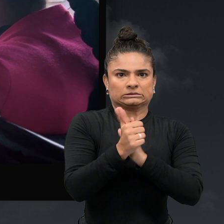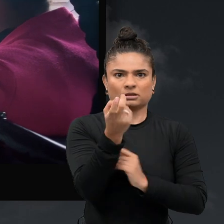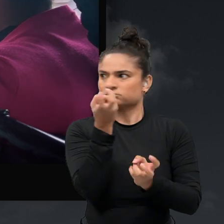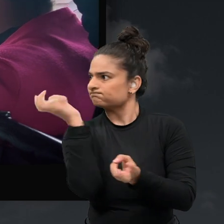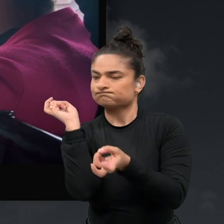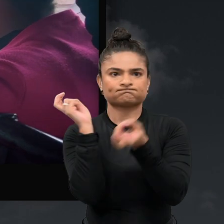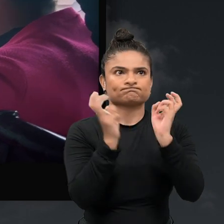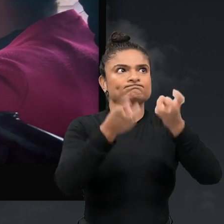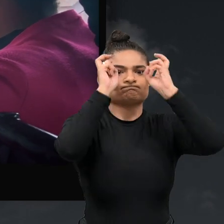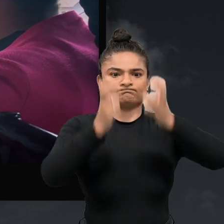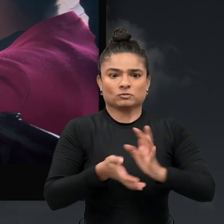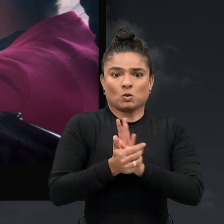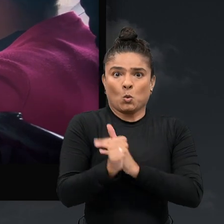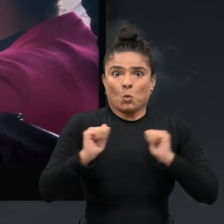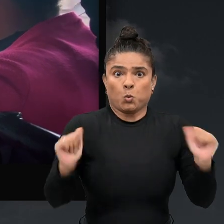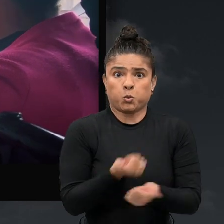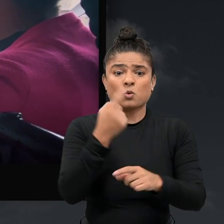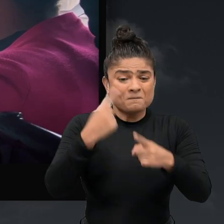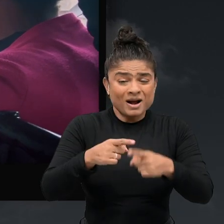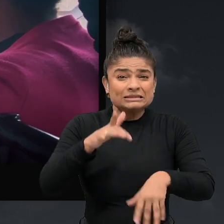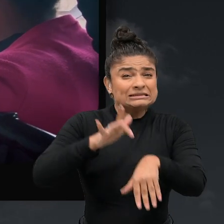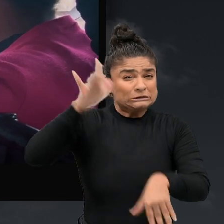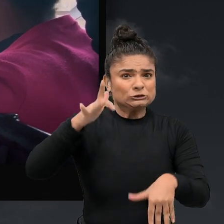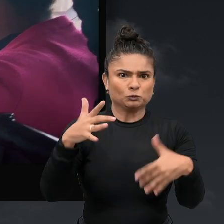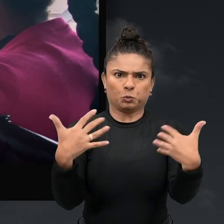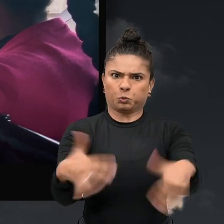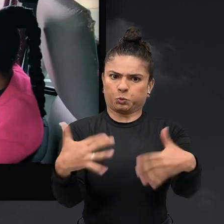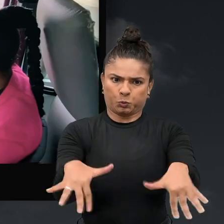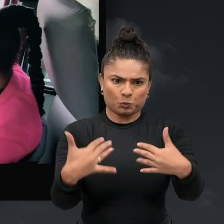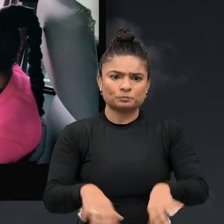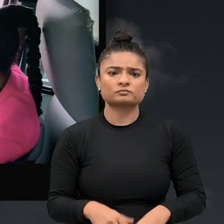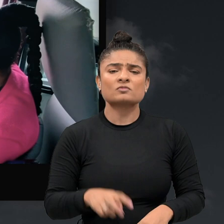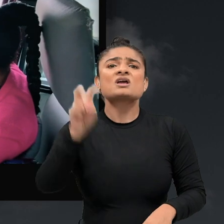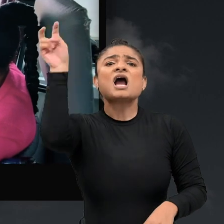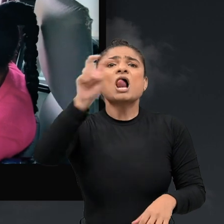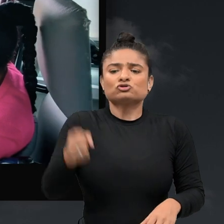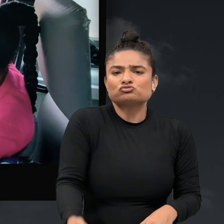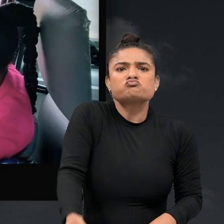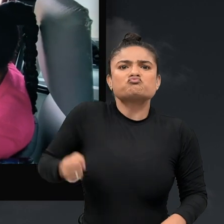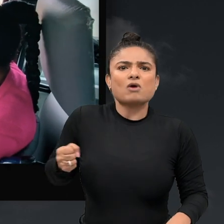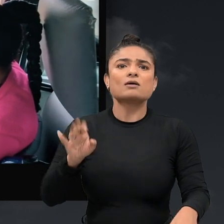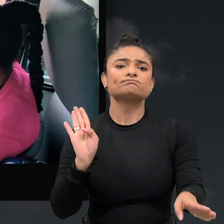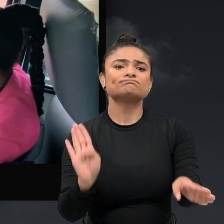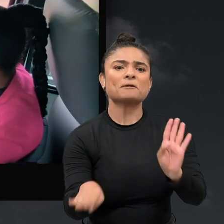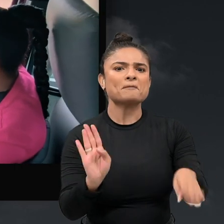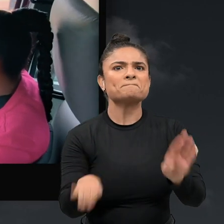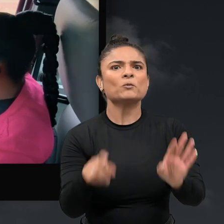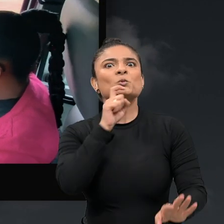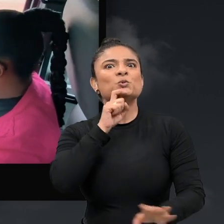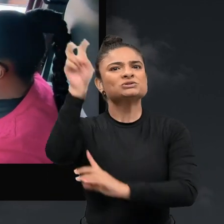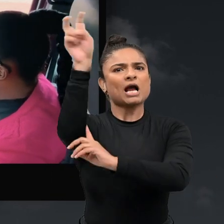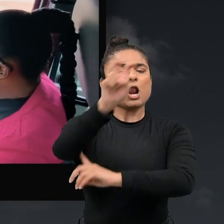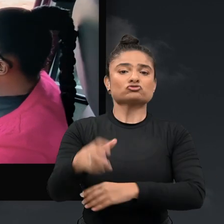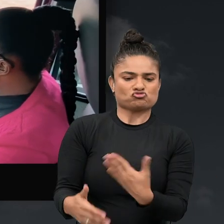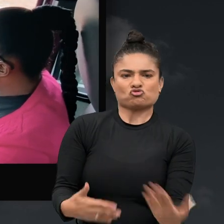does require high levels of coordination as it is extremely sensitive. The electronic brake and accelerator is